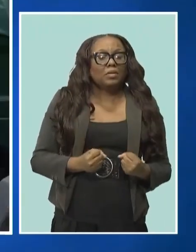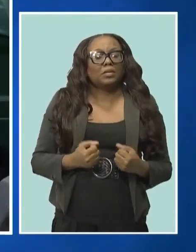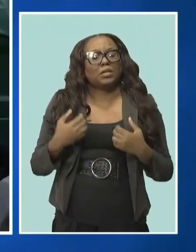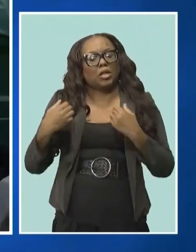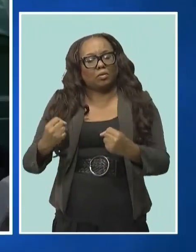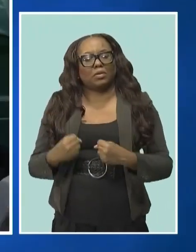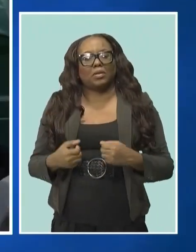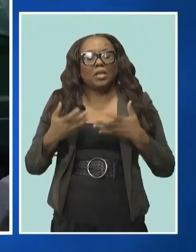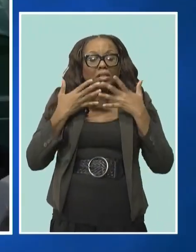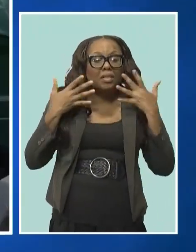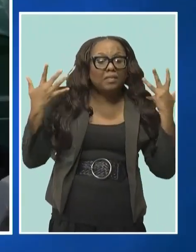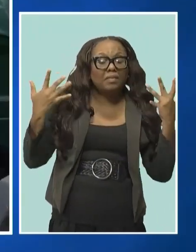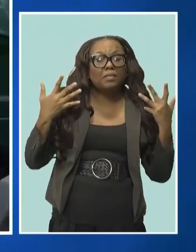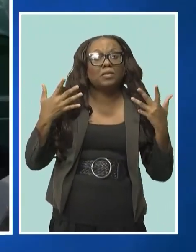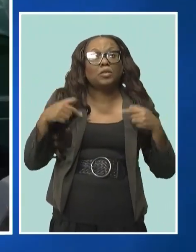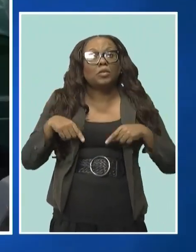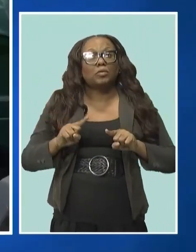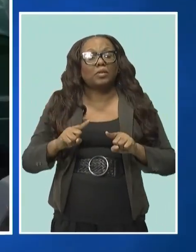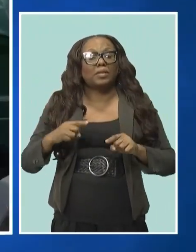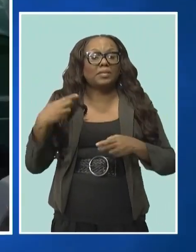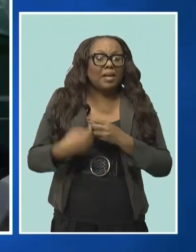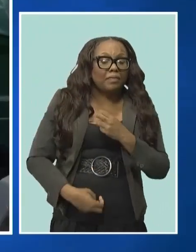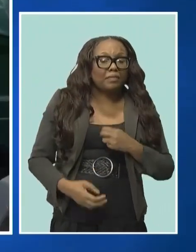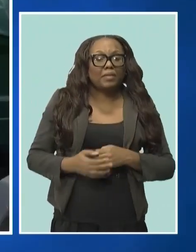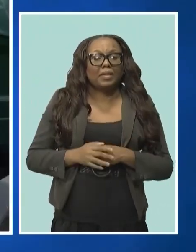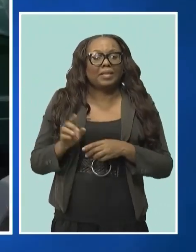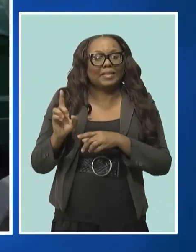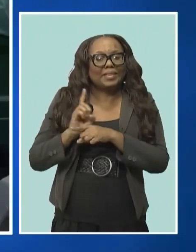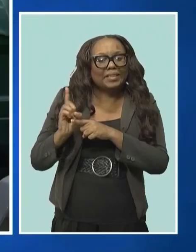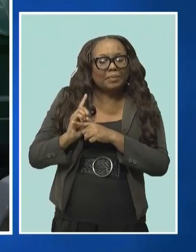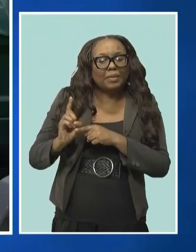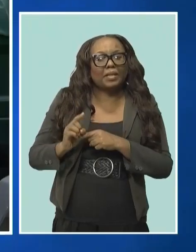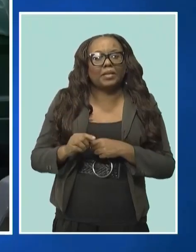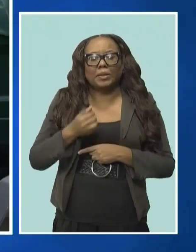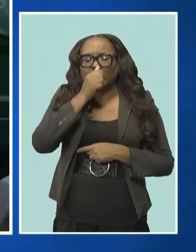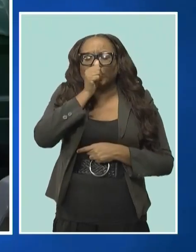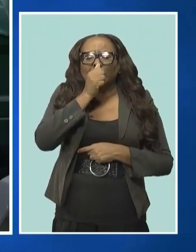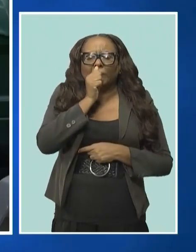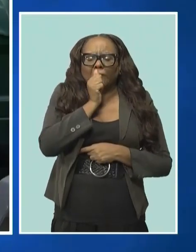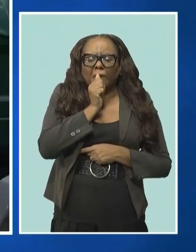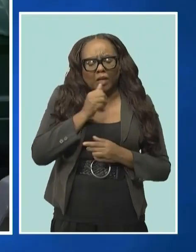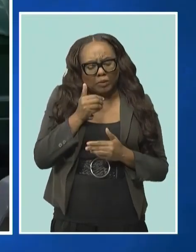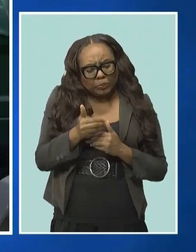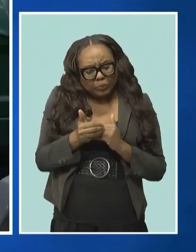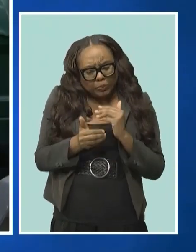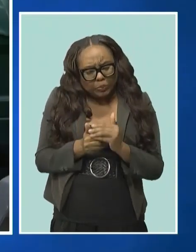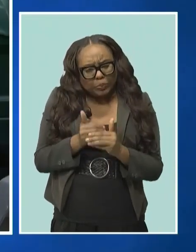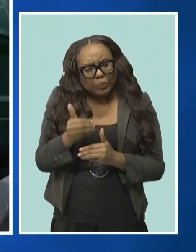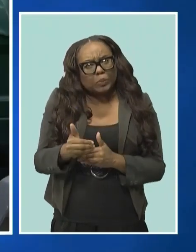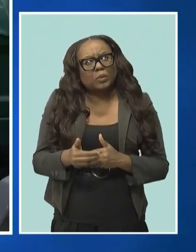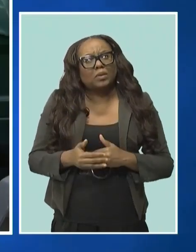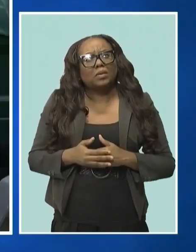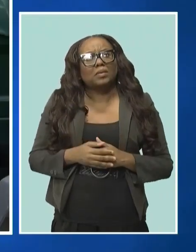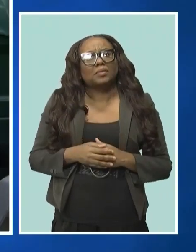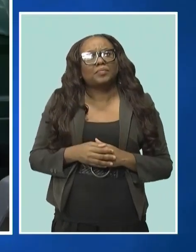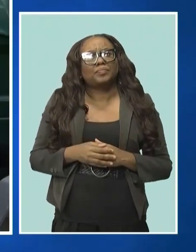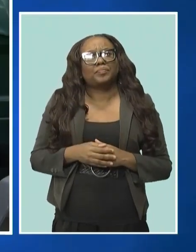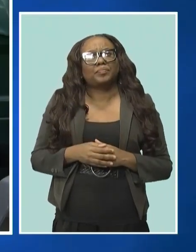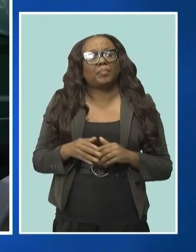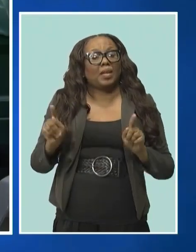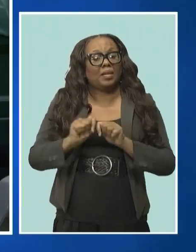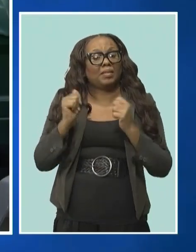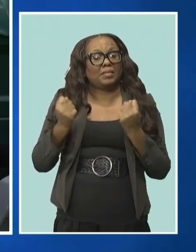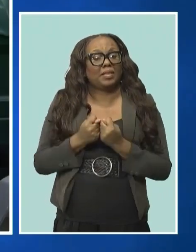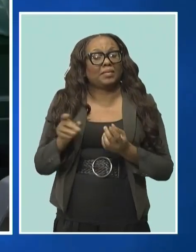cheerfulness in adversity, discipline, determination. There's also team